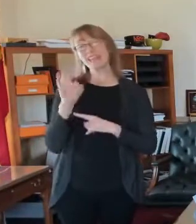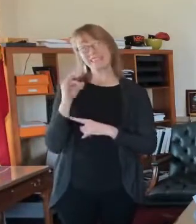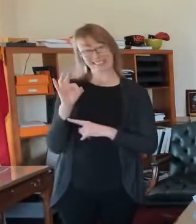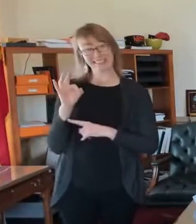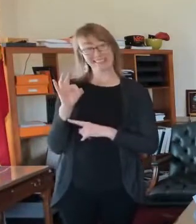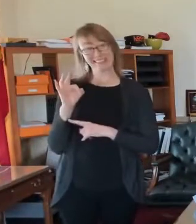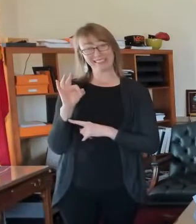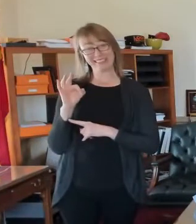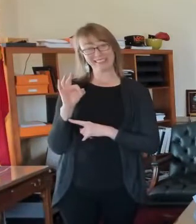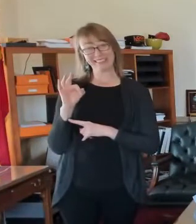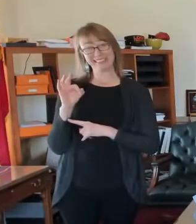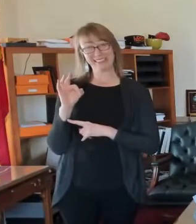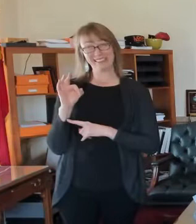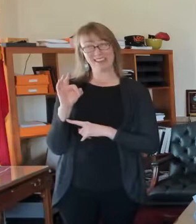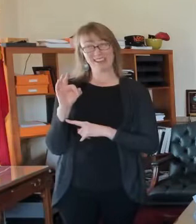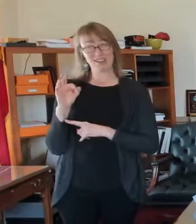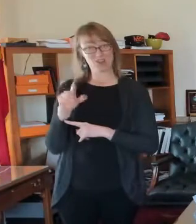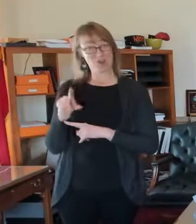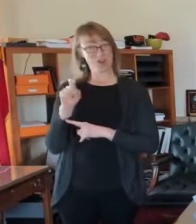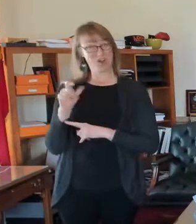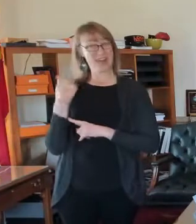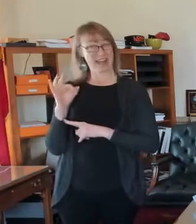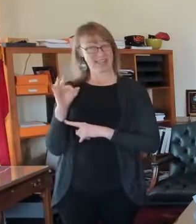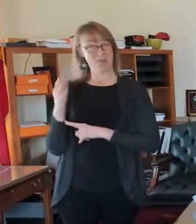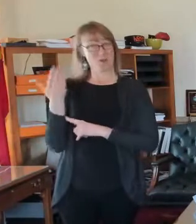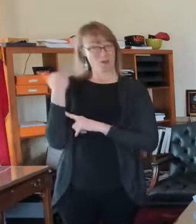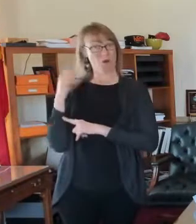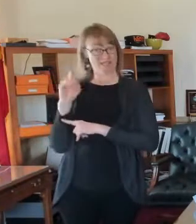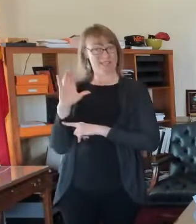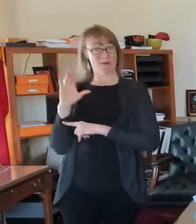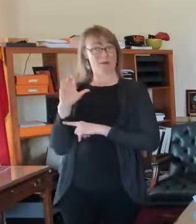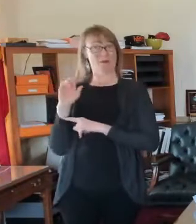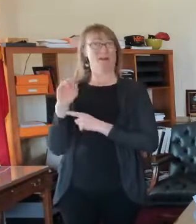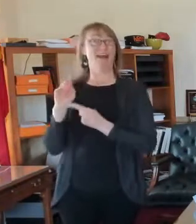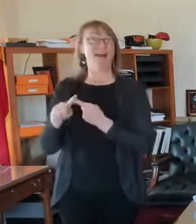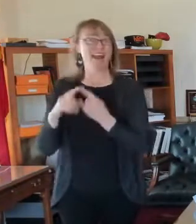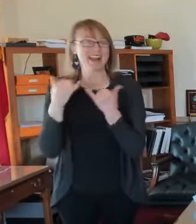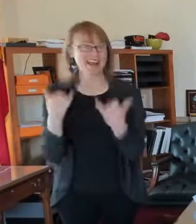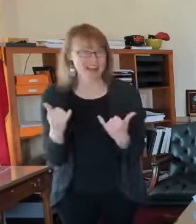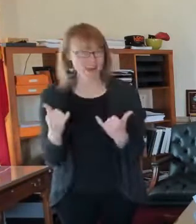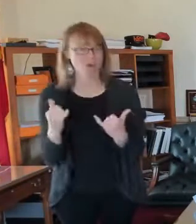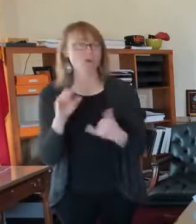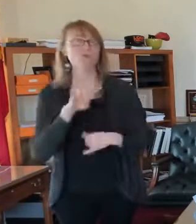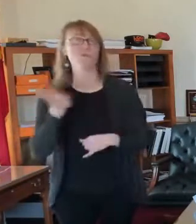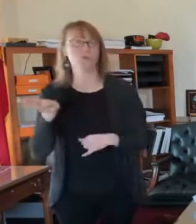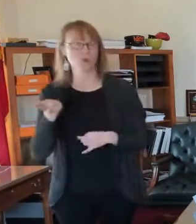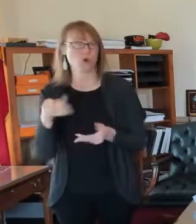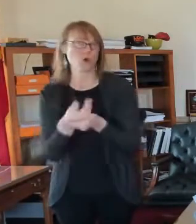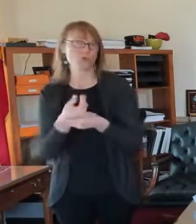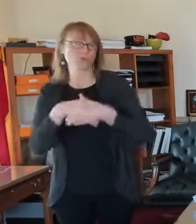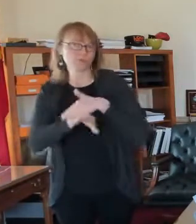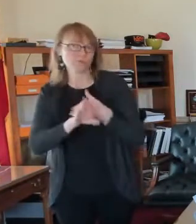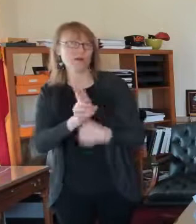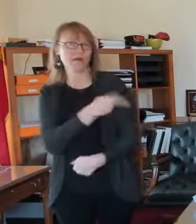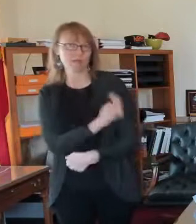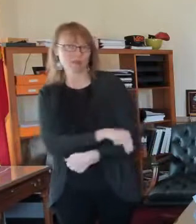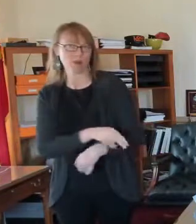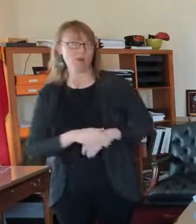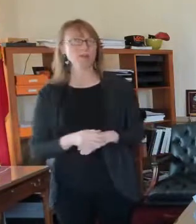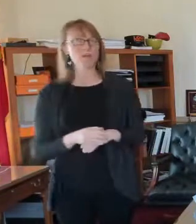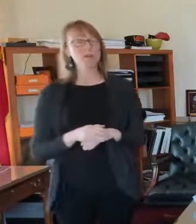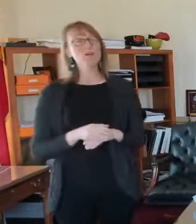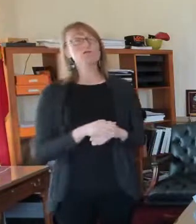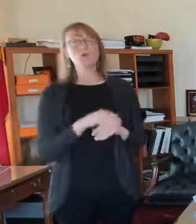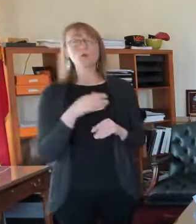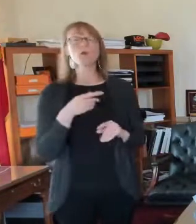So, um, much better. That's because, uh, the case counts down. Positivity rate is down in the city